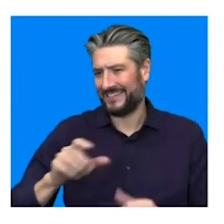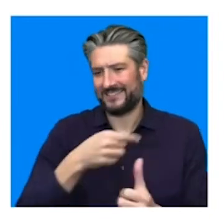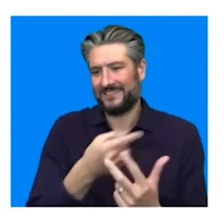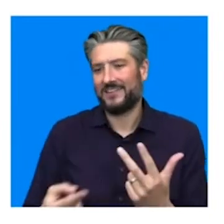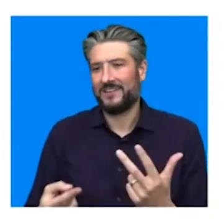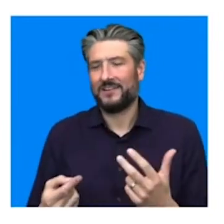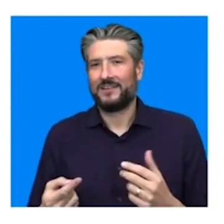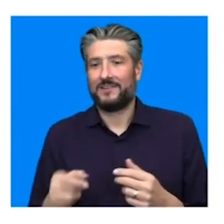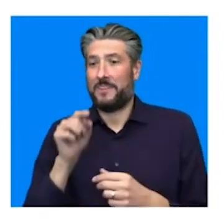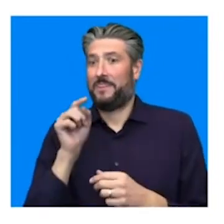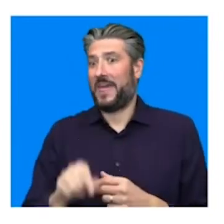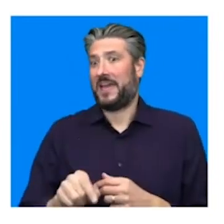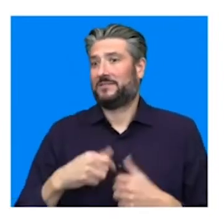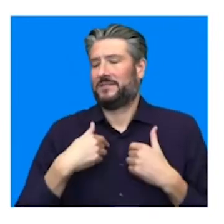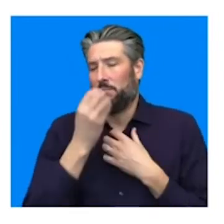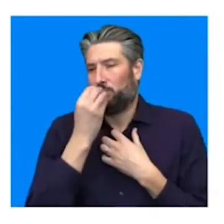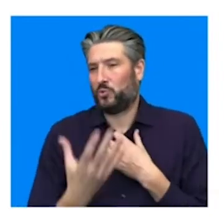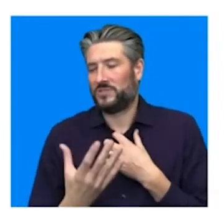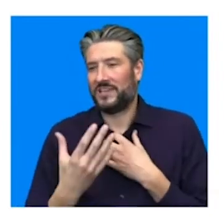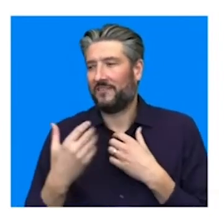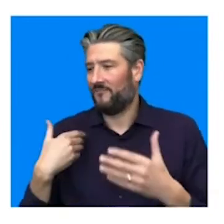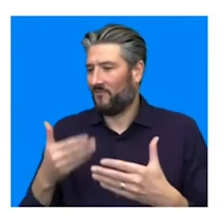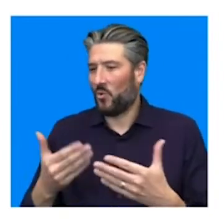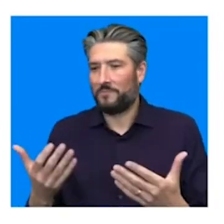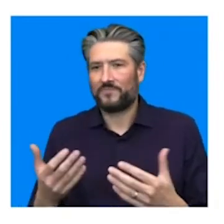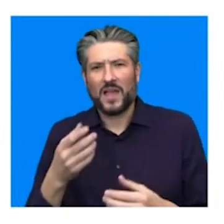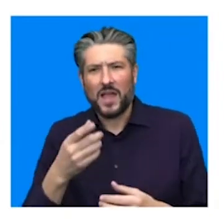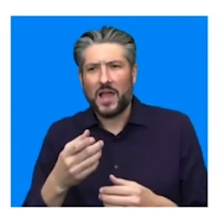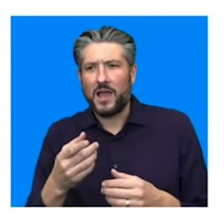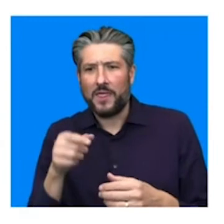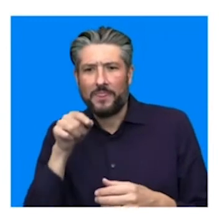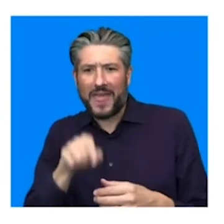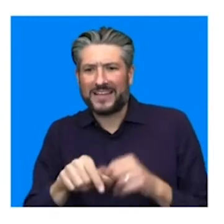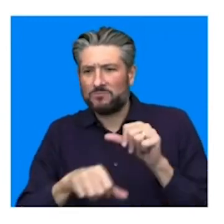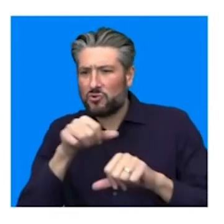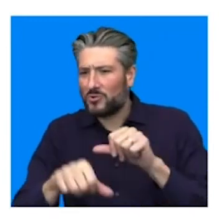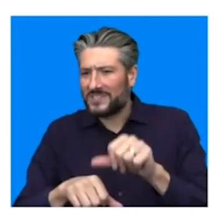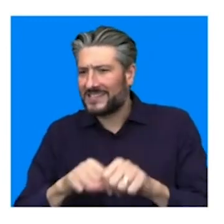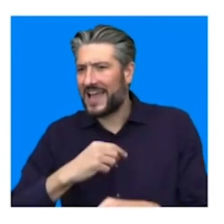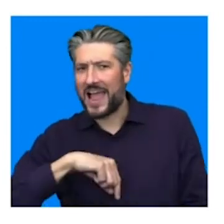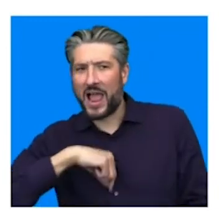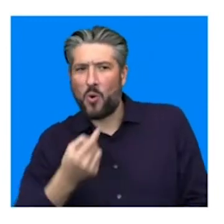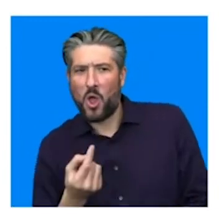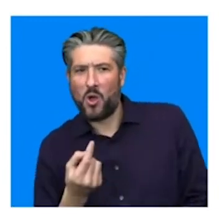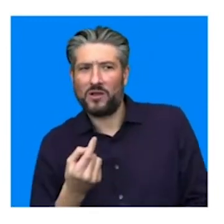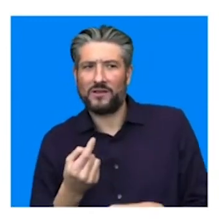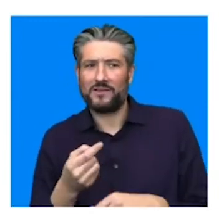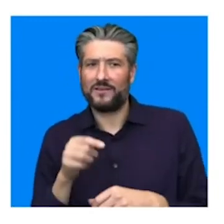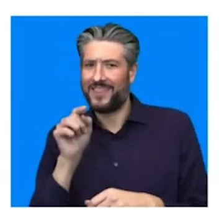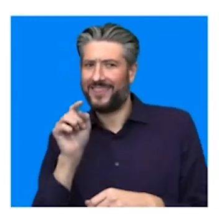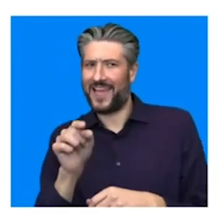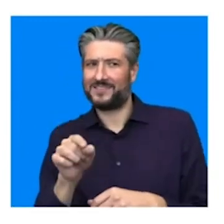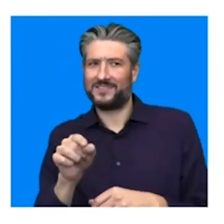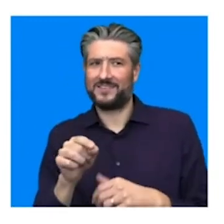being the beauty of how long did the wreath process take to delivery, David? How long?